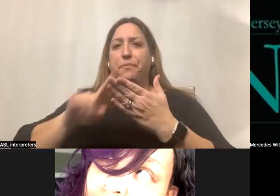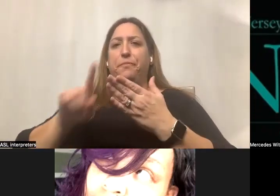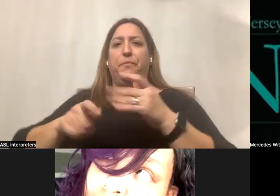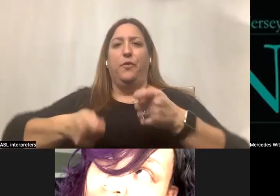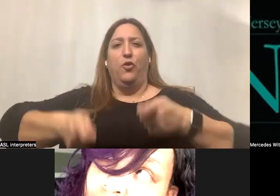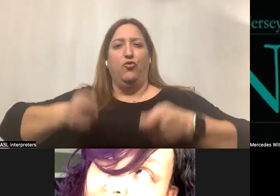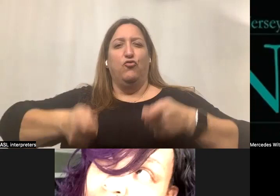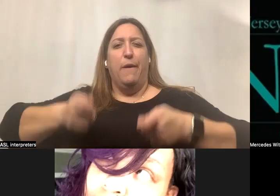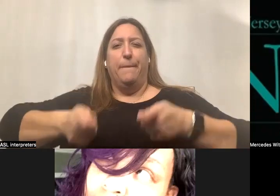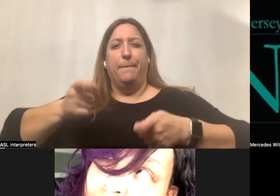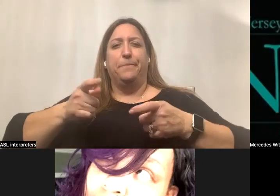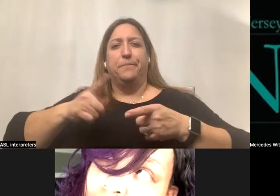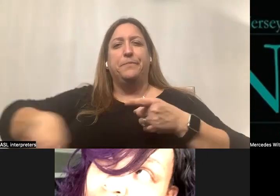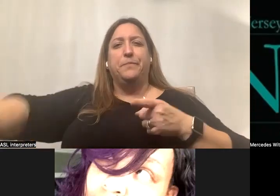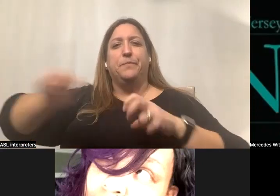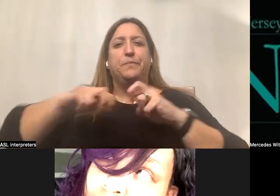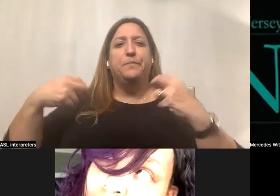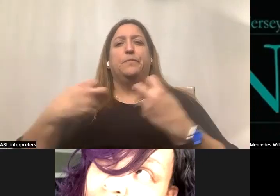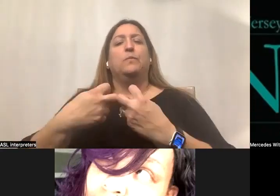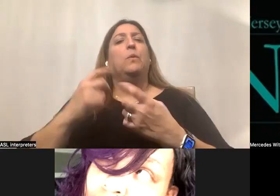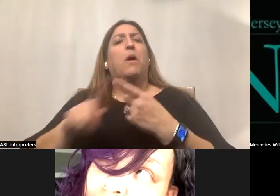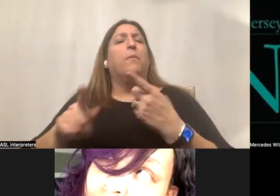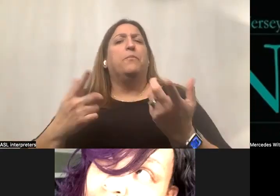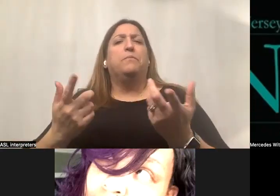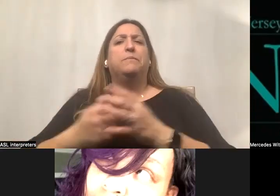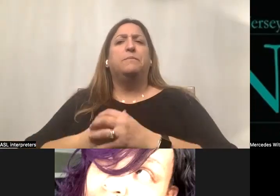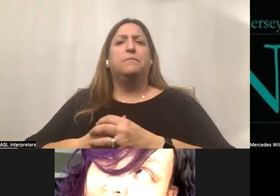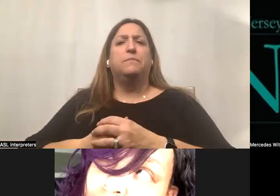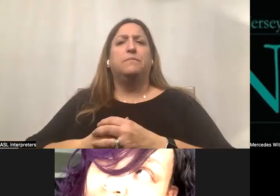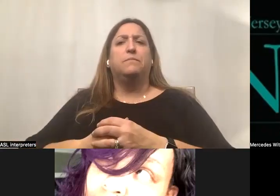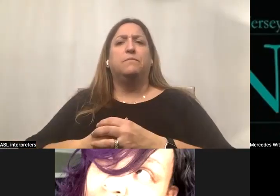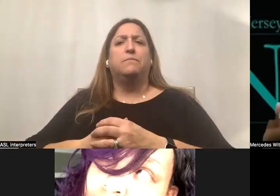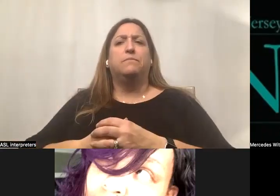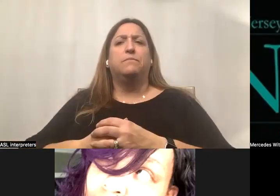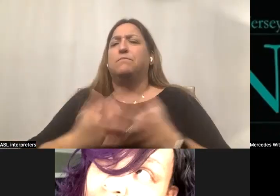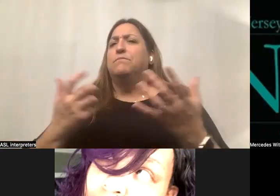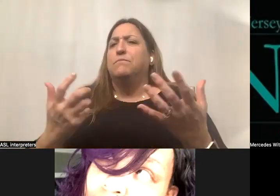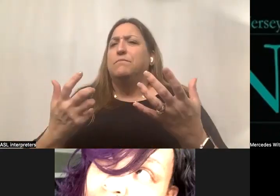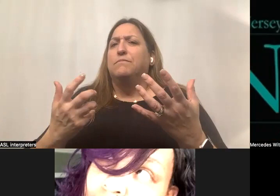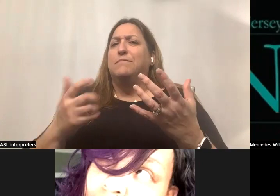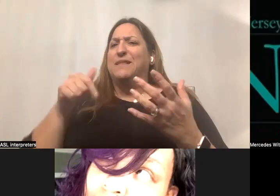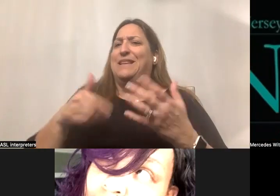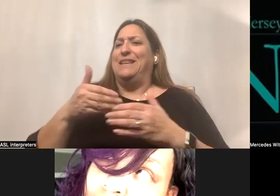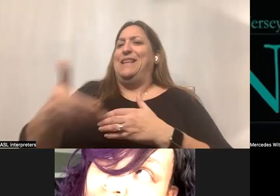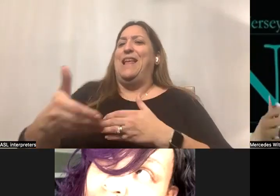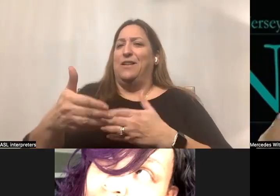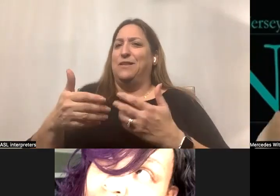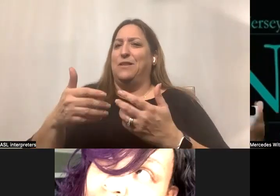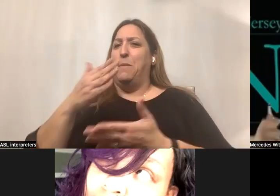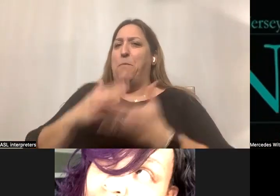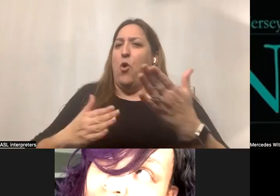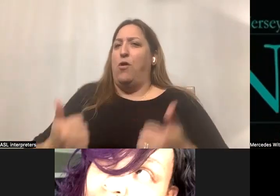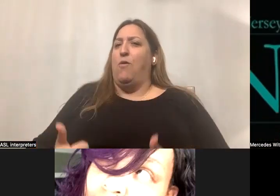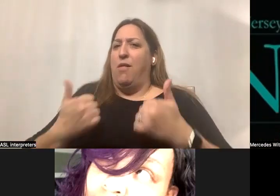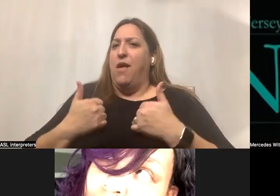tell us like what, you know, what in this next chapter has been, you know, a